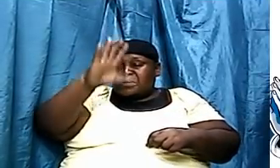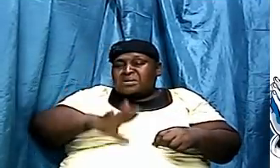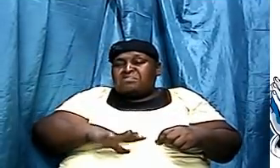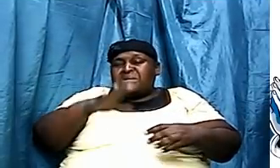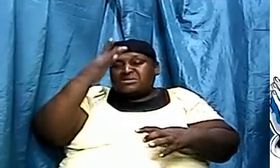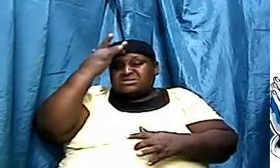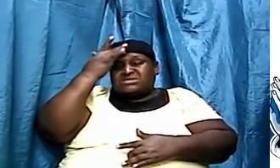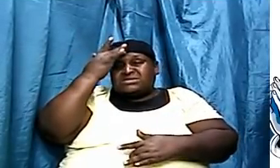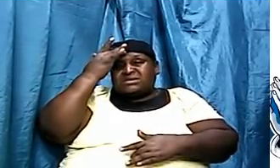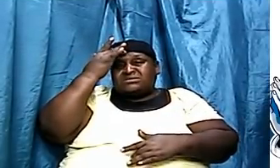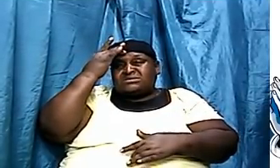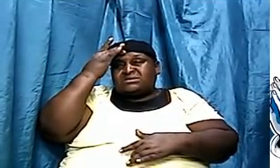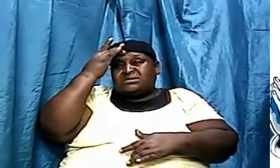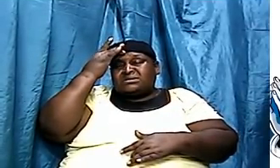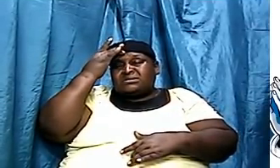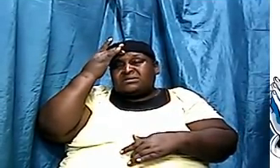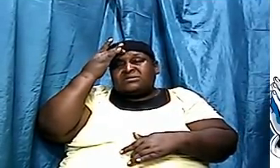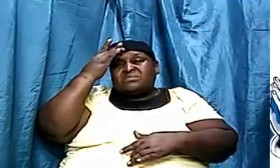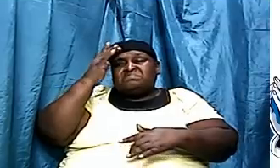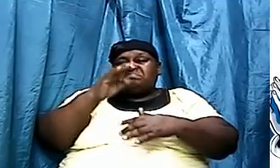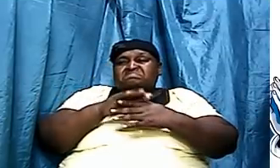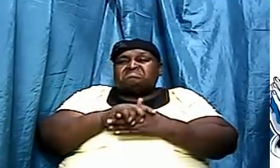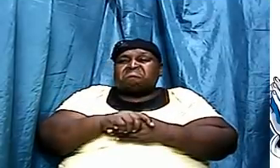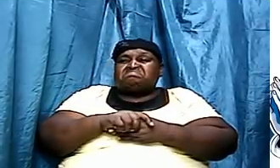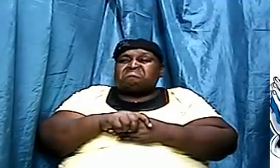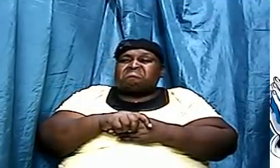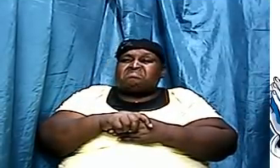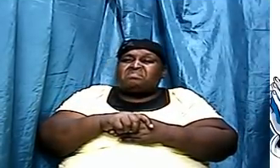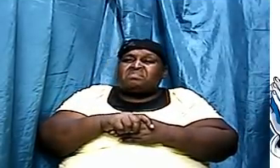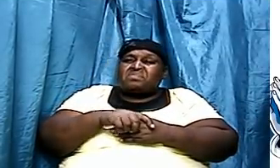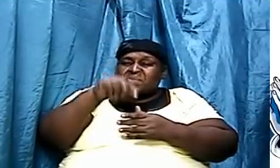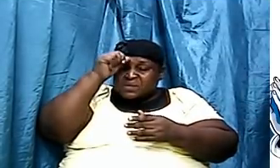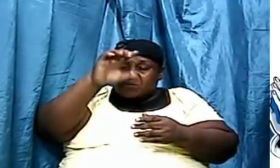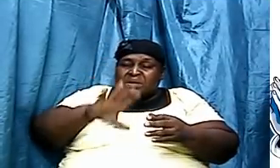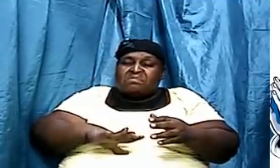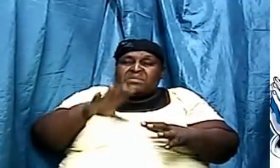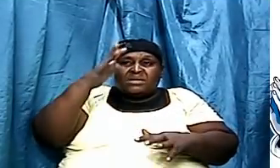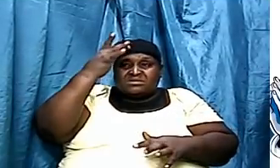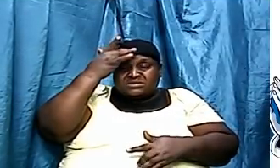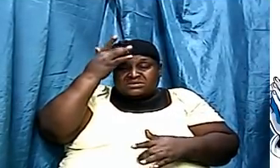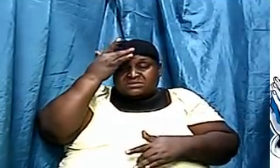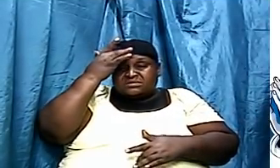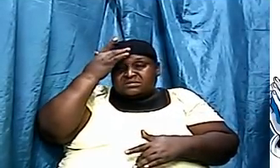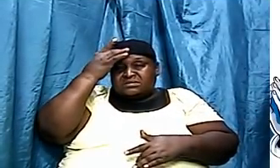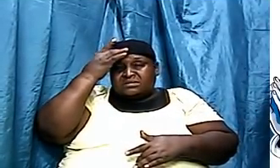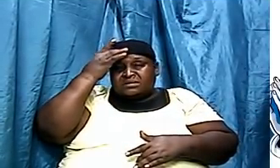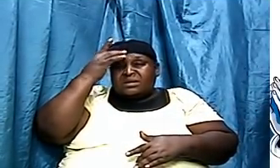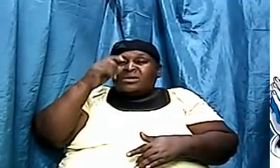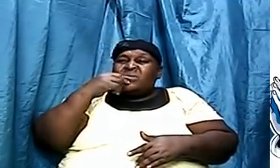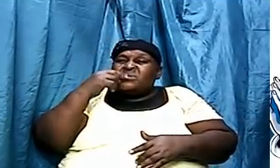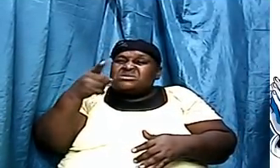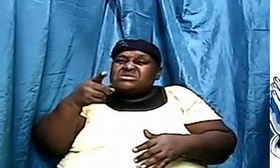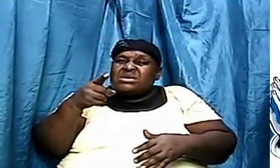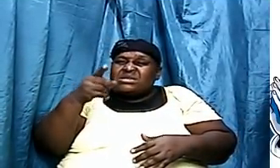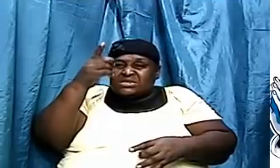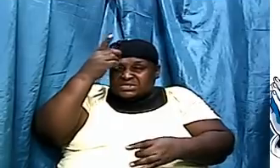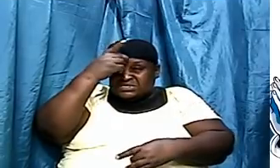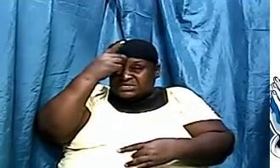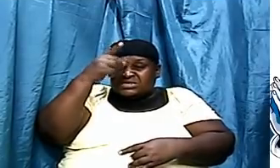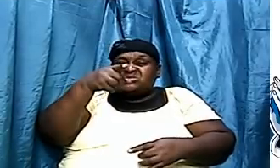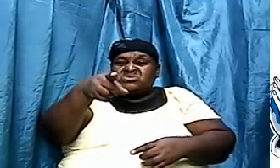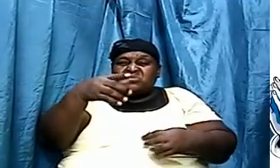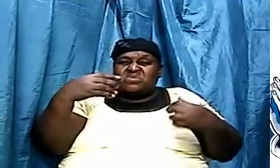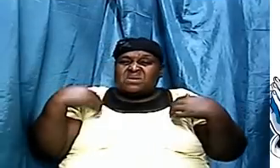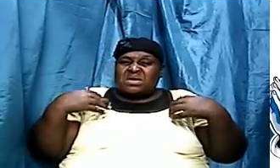even quite up to in the 1800s or the 1700s, when man was sick, they were saying that the disease that you